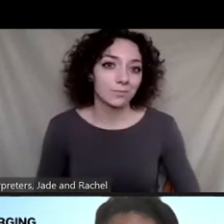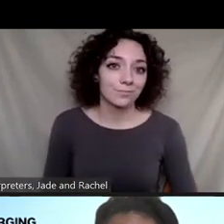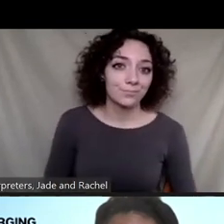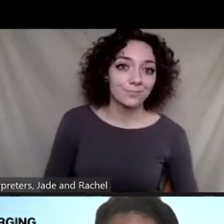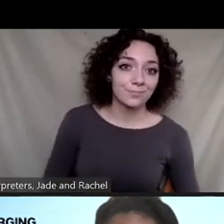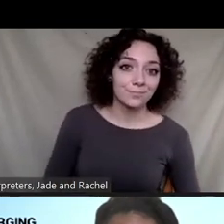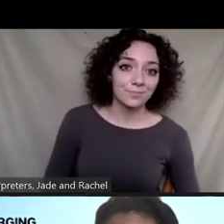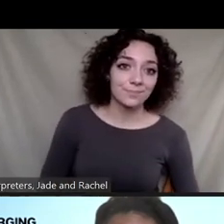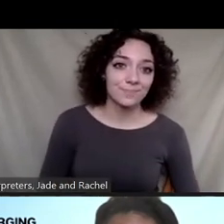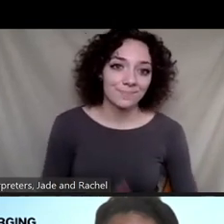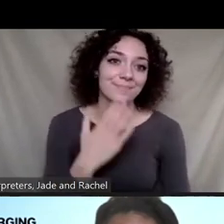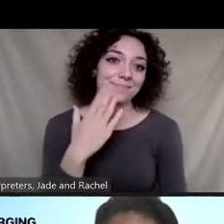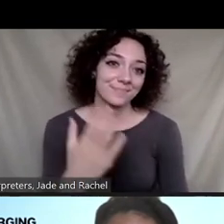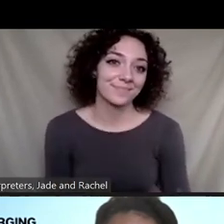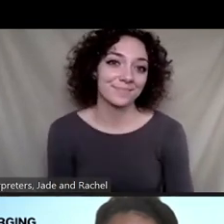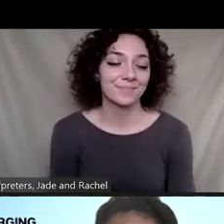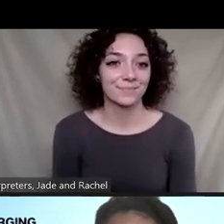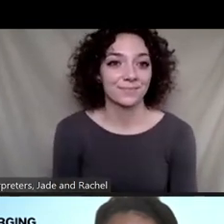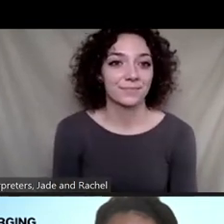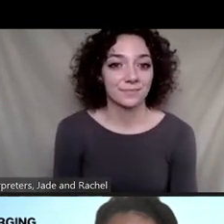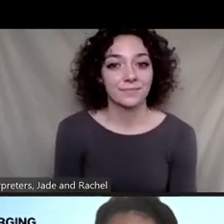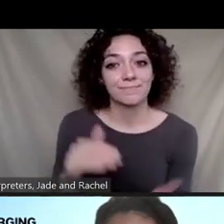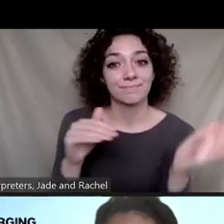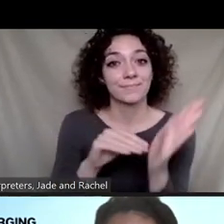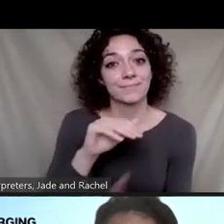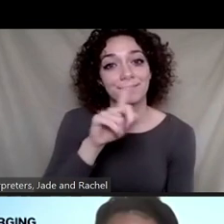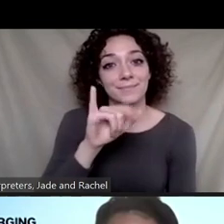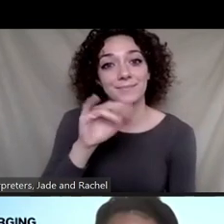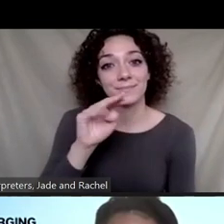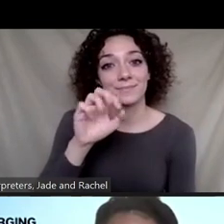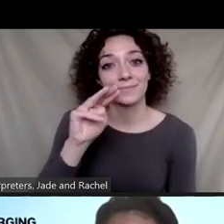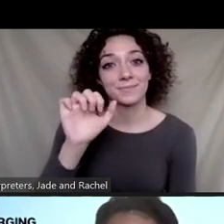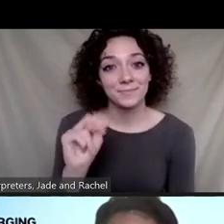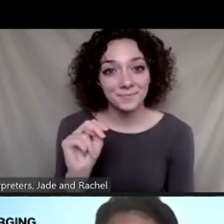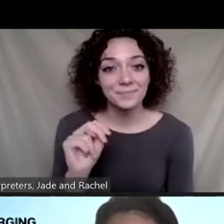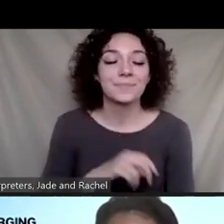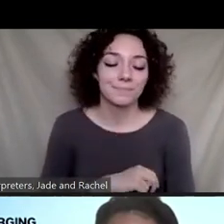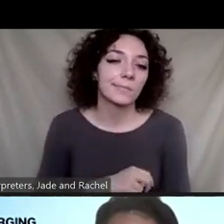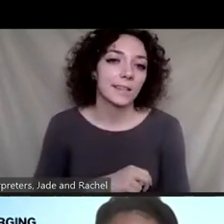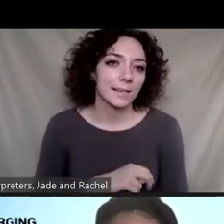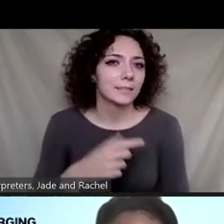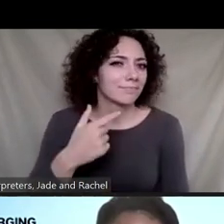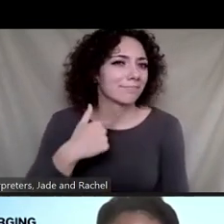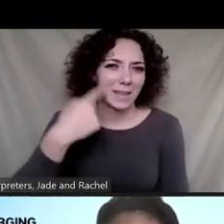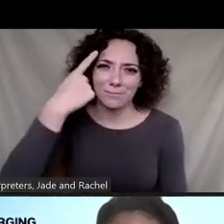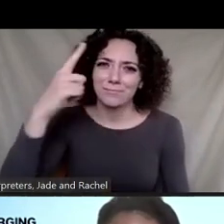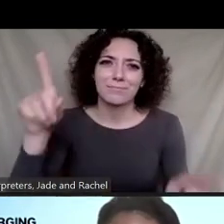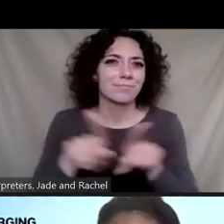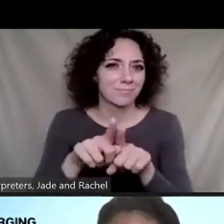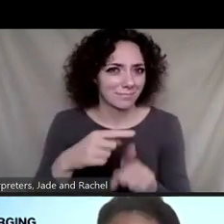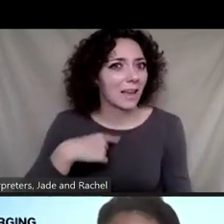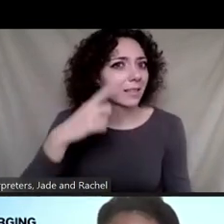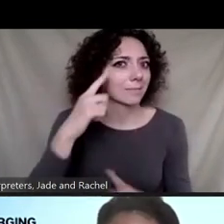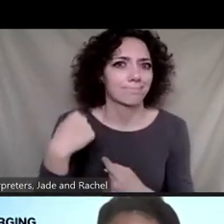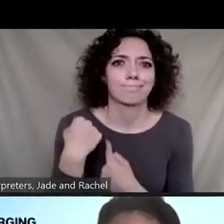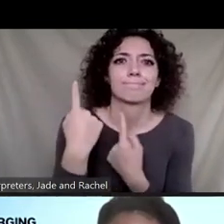Thank you. Dr. Zimmerman? Yeah, I totally agree. So I think for a long